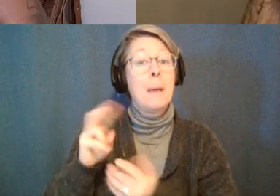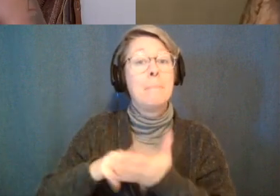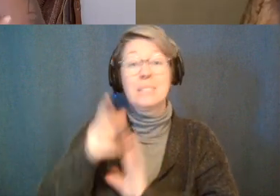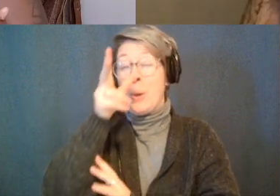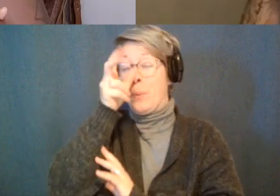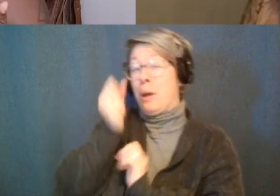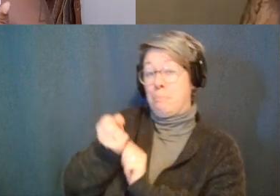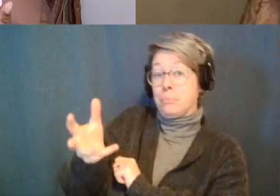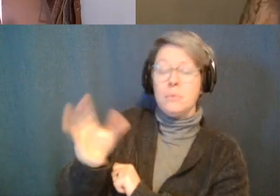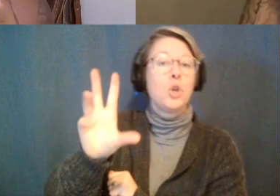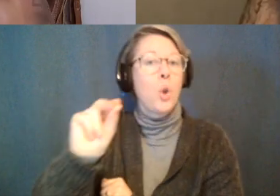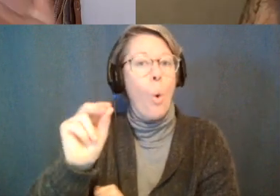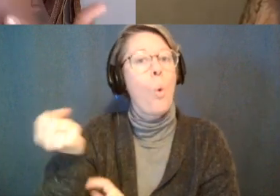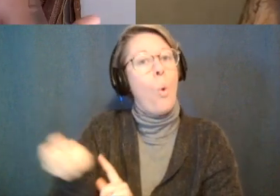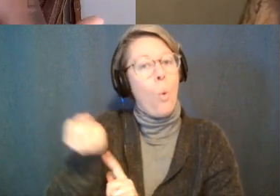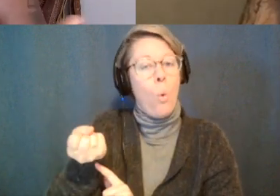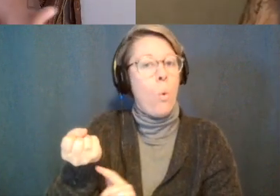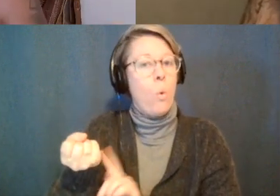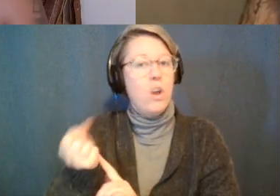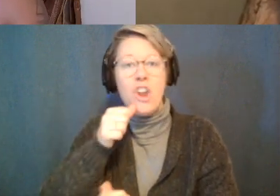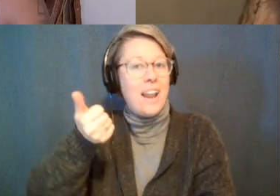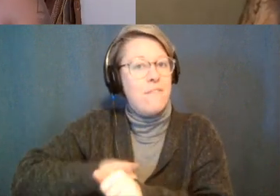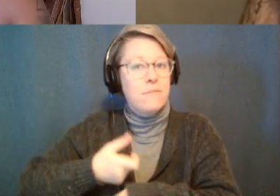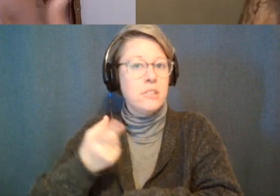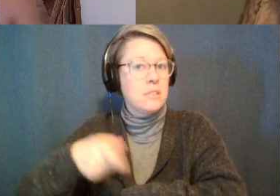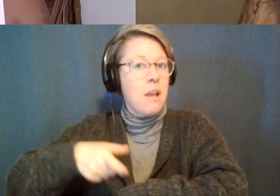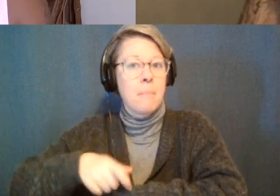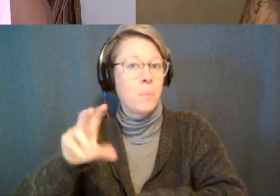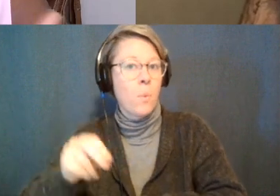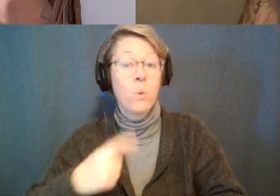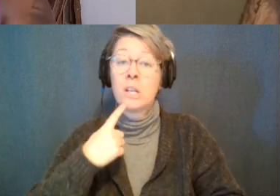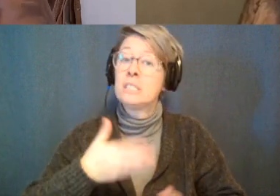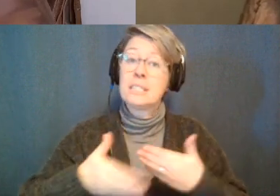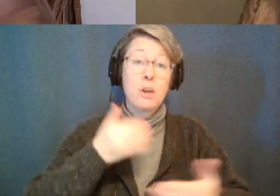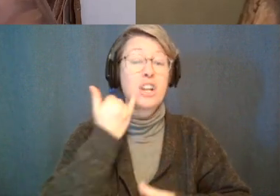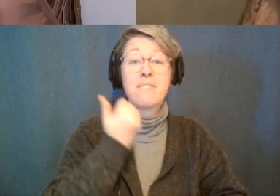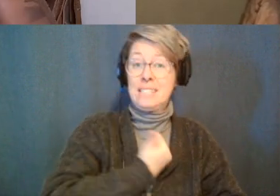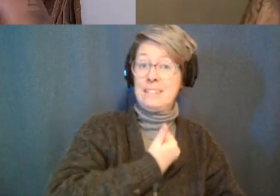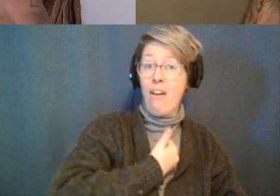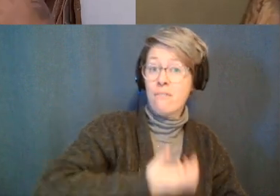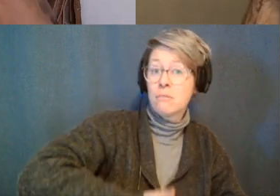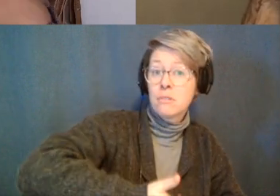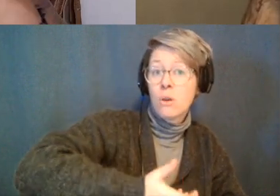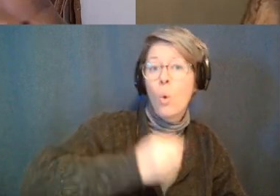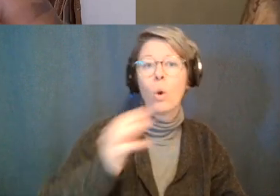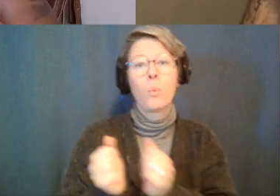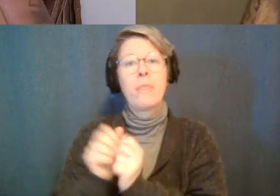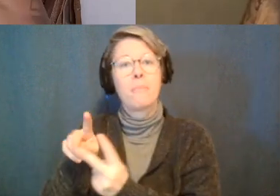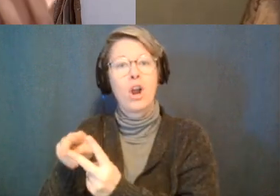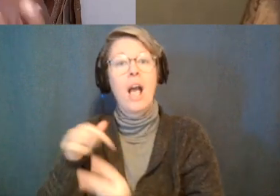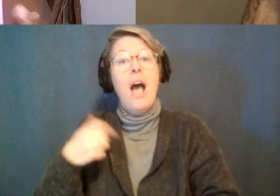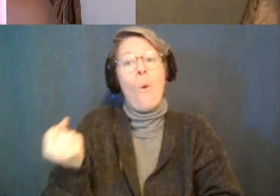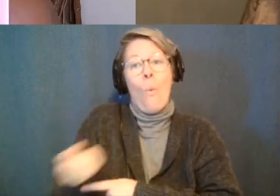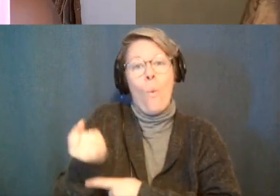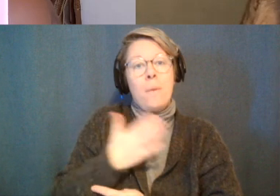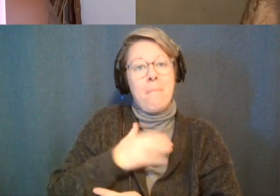time like i don't ejaculate every single time when i'm in that space whether it's self-pleasuring or it's with a partner i hold on to my seed because